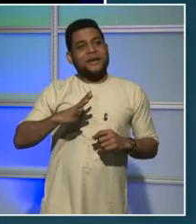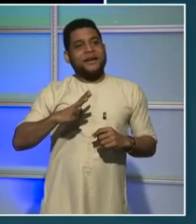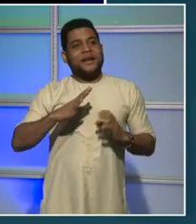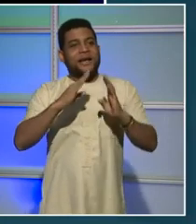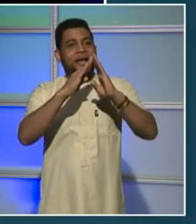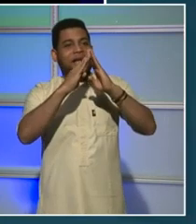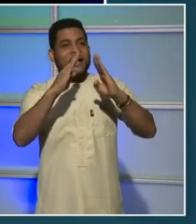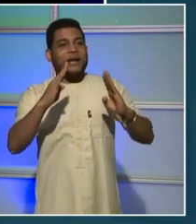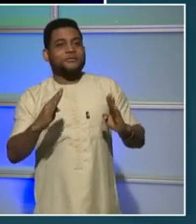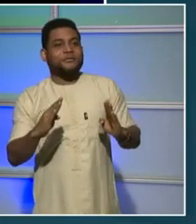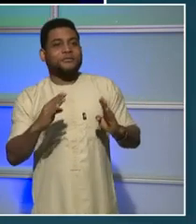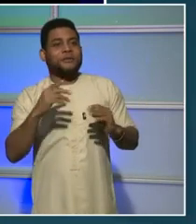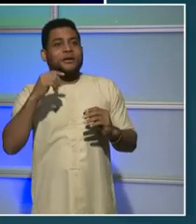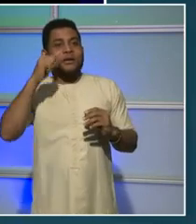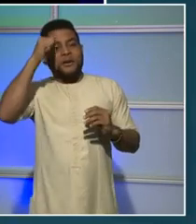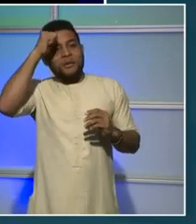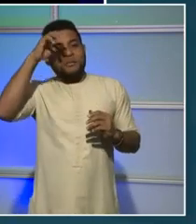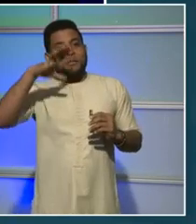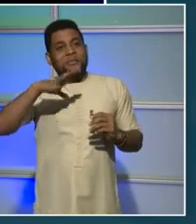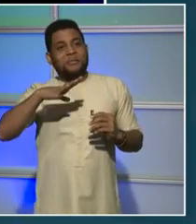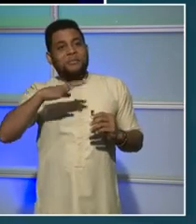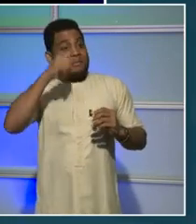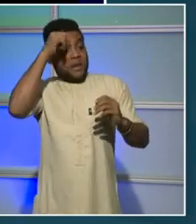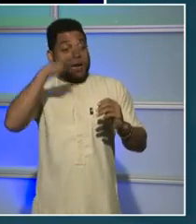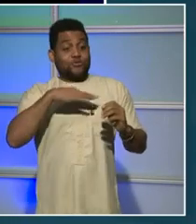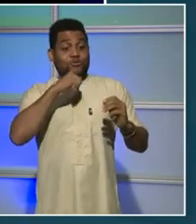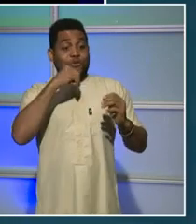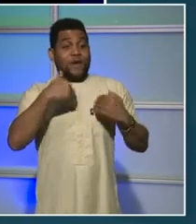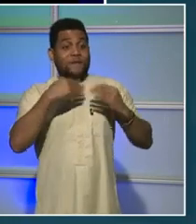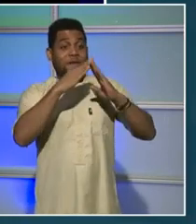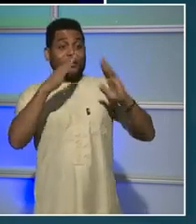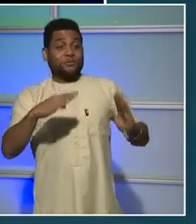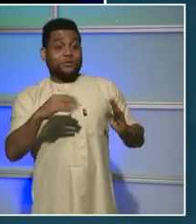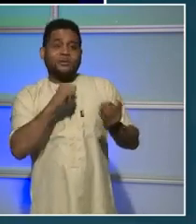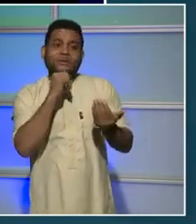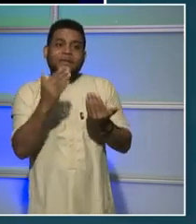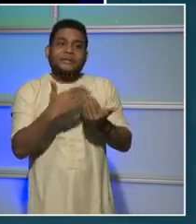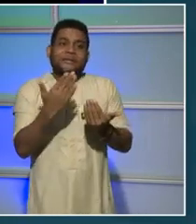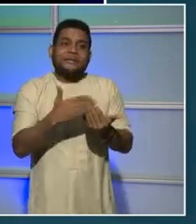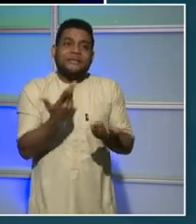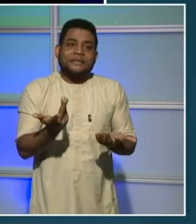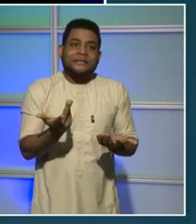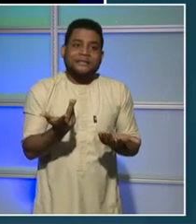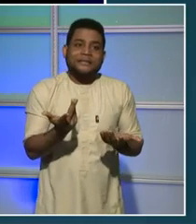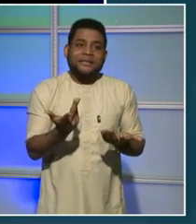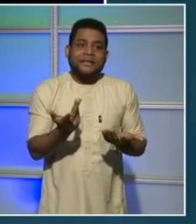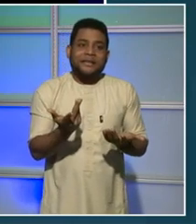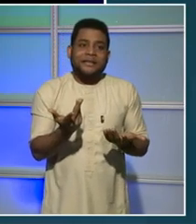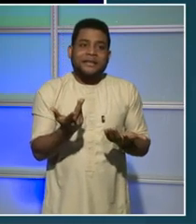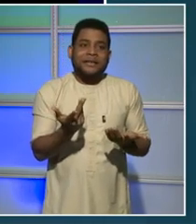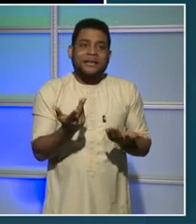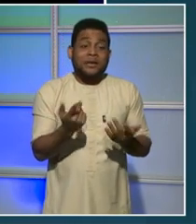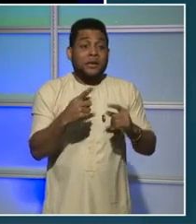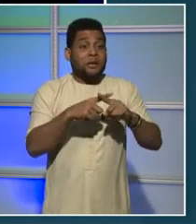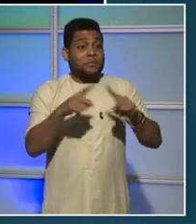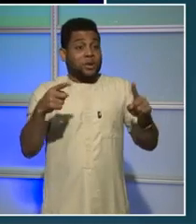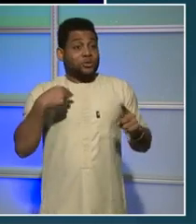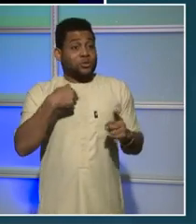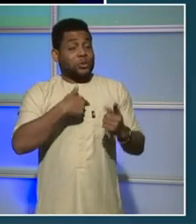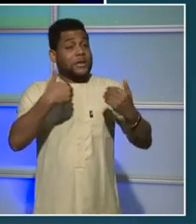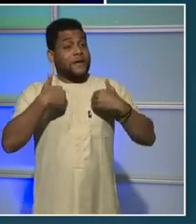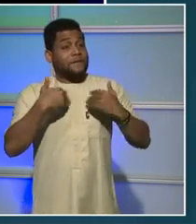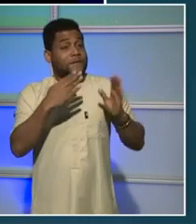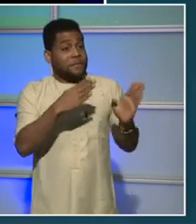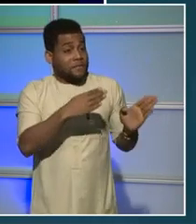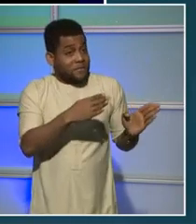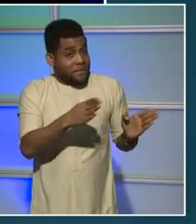family homeless system. And it's not easy, but we have the game plan. It worked. It